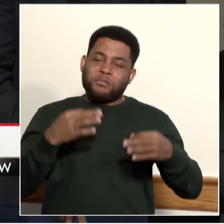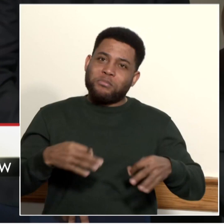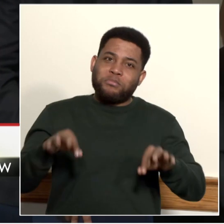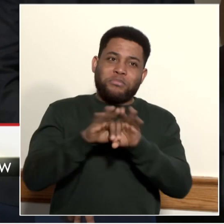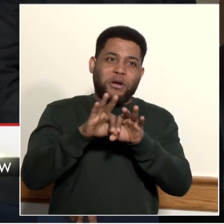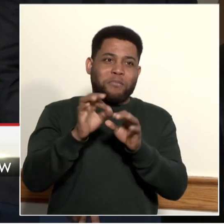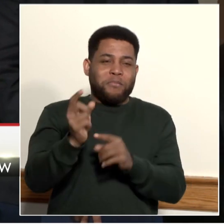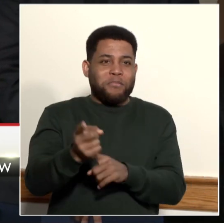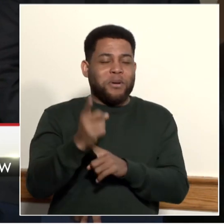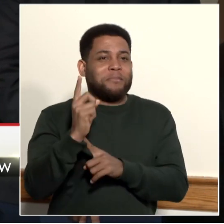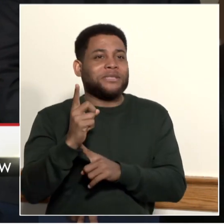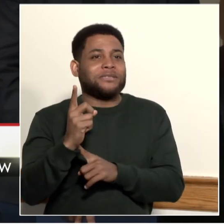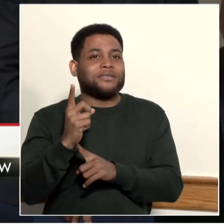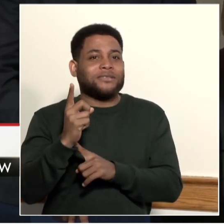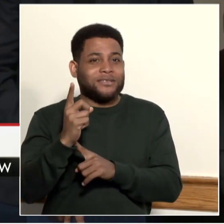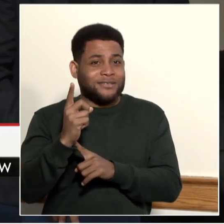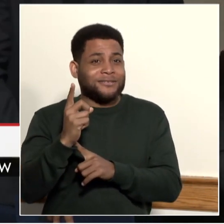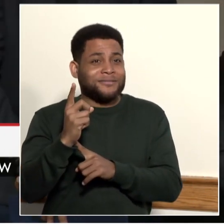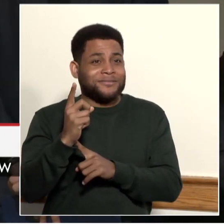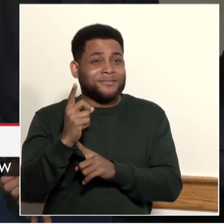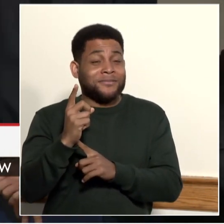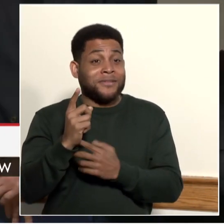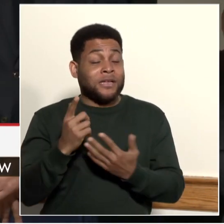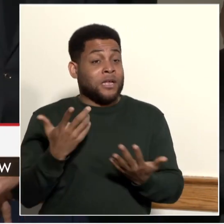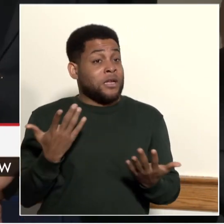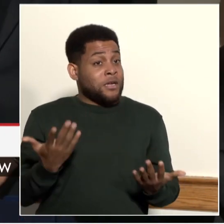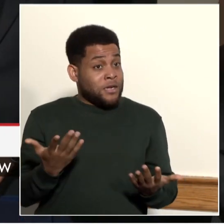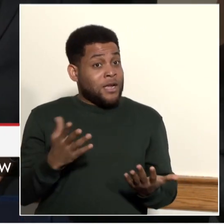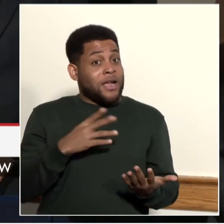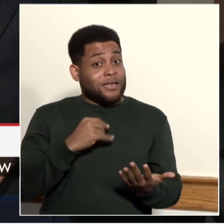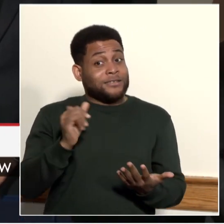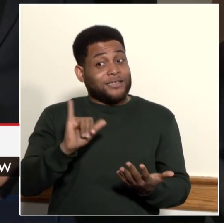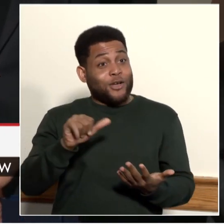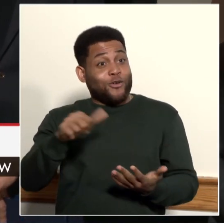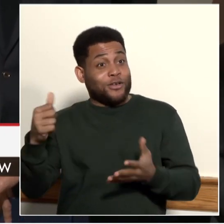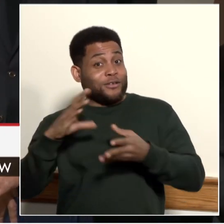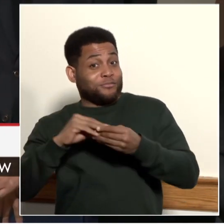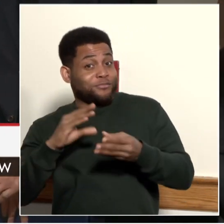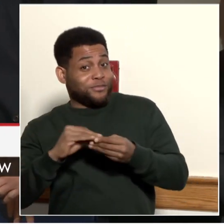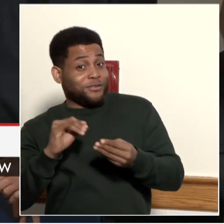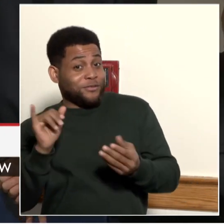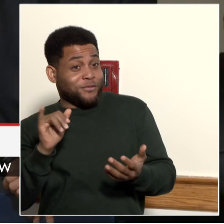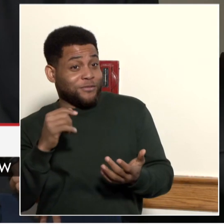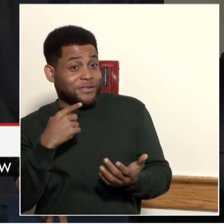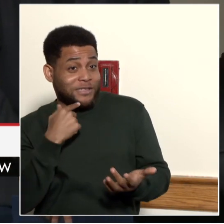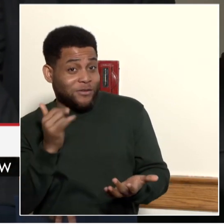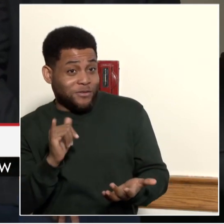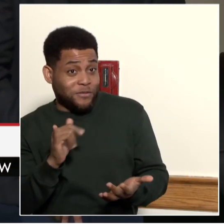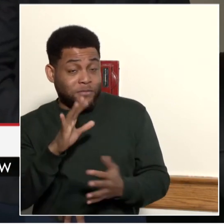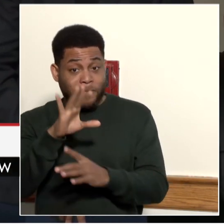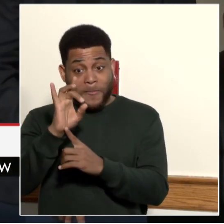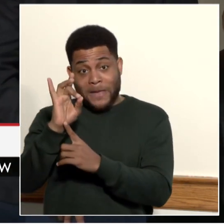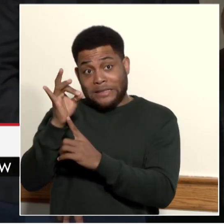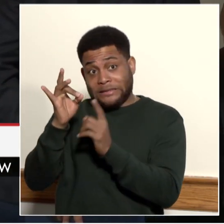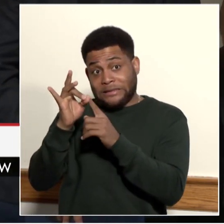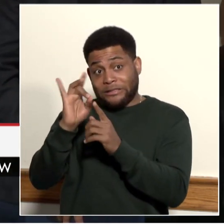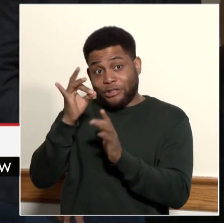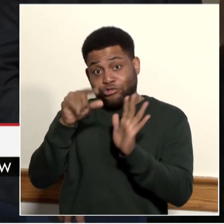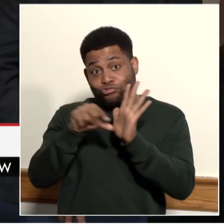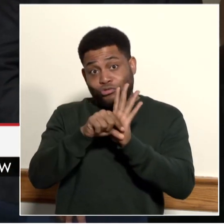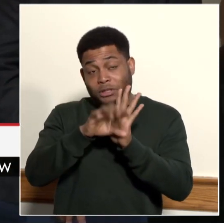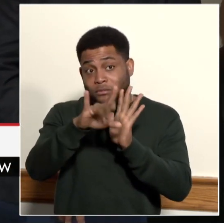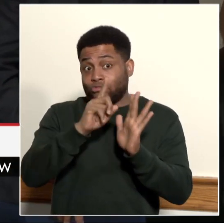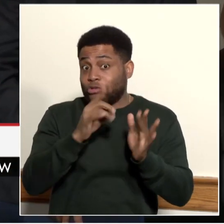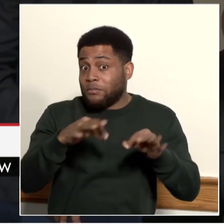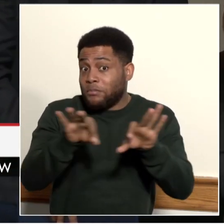one. I also like to tell this story. Eighth grade, it's important, guys. You starting to make